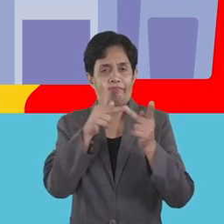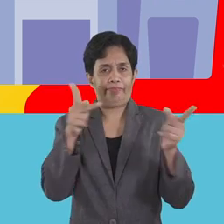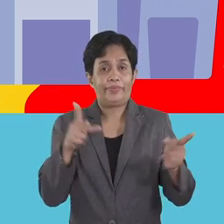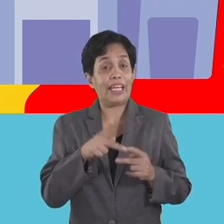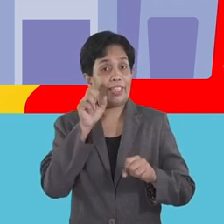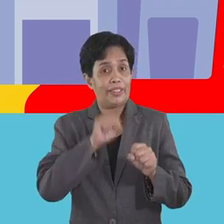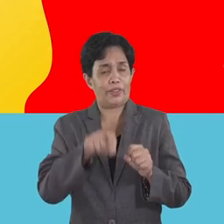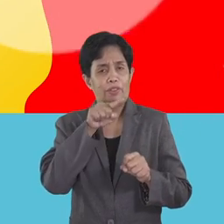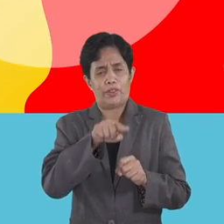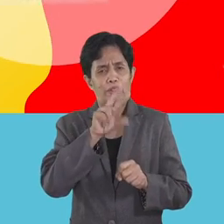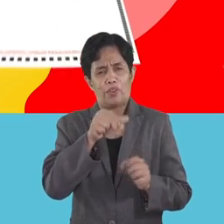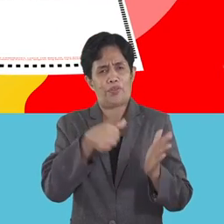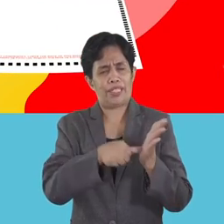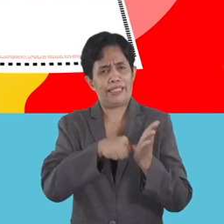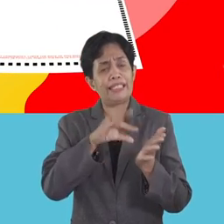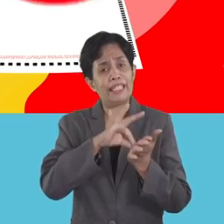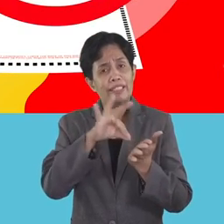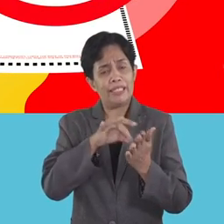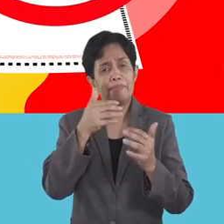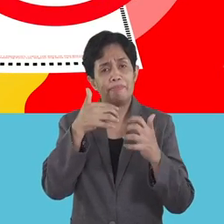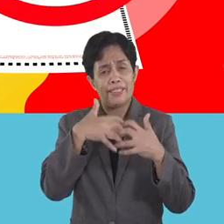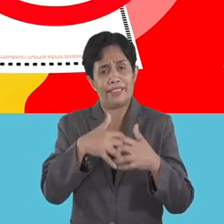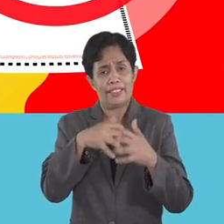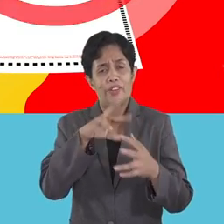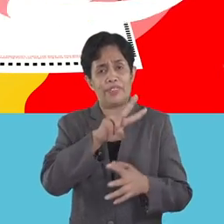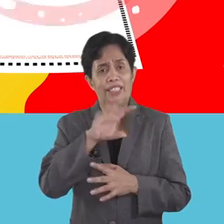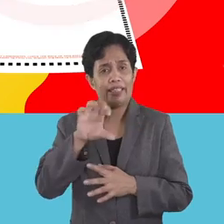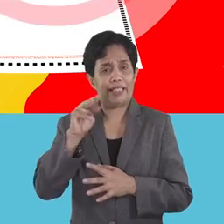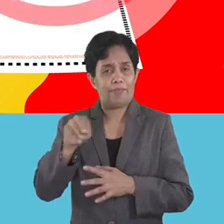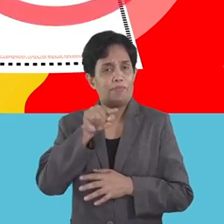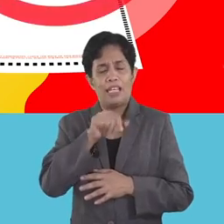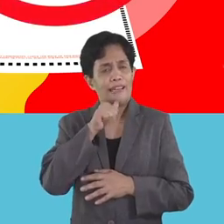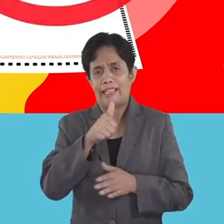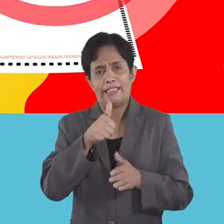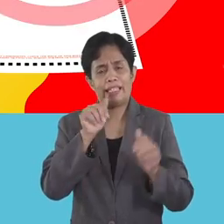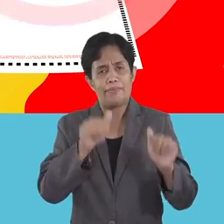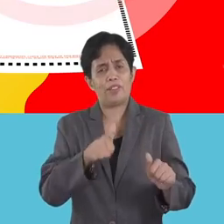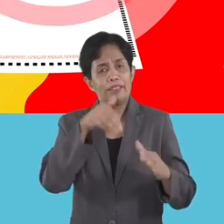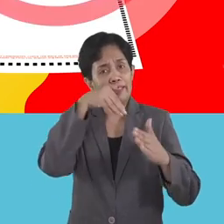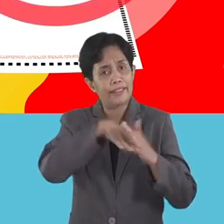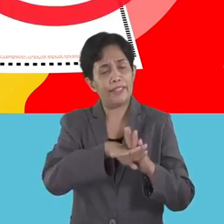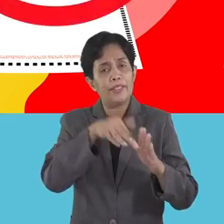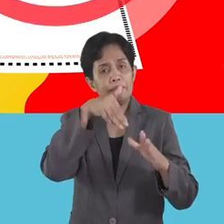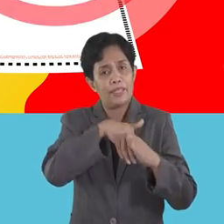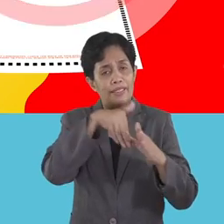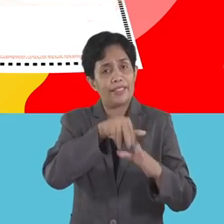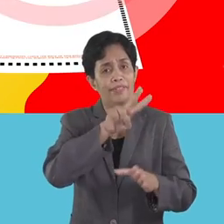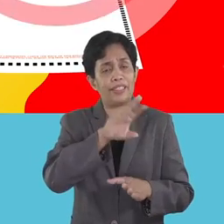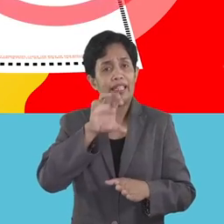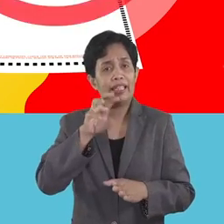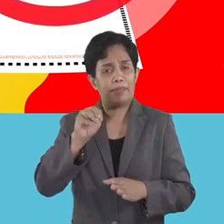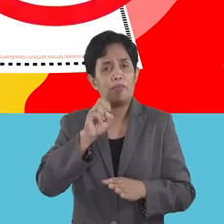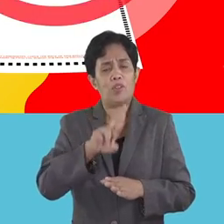so it has no vote counting machine or VCM. You will not be able to insert your ballot into the VCM